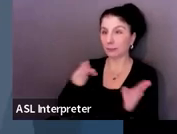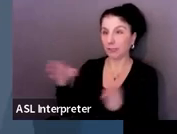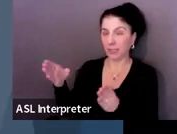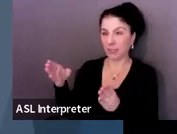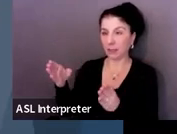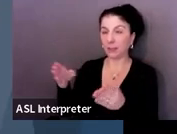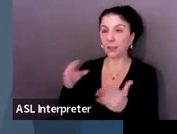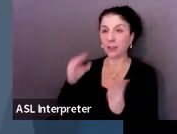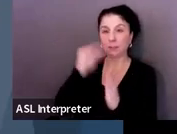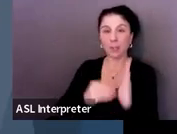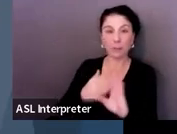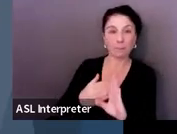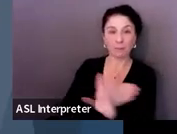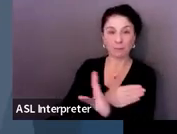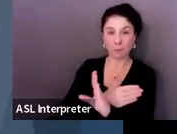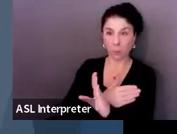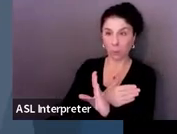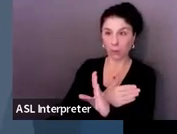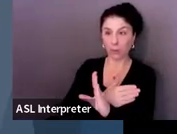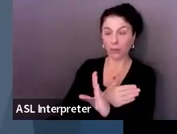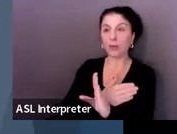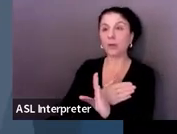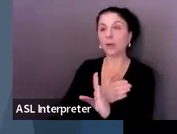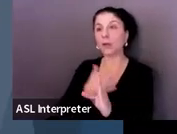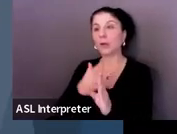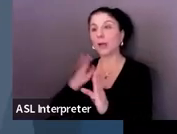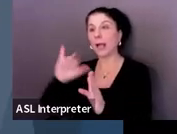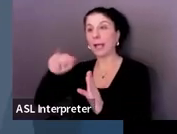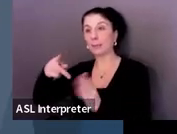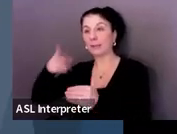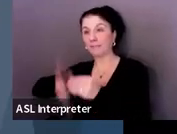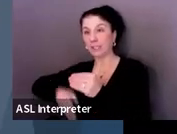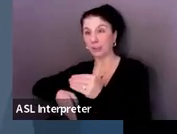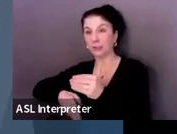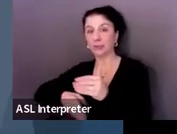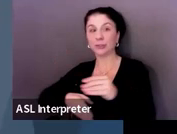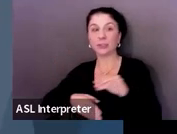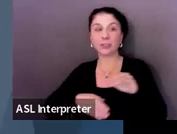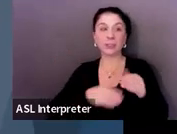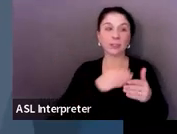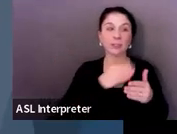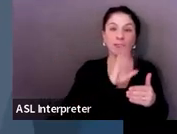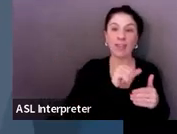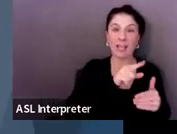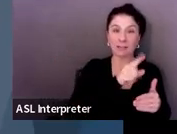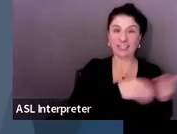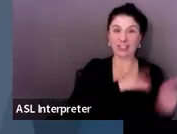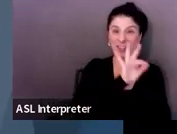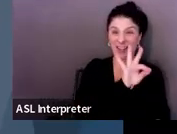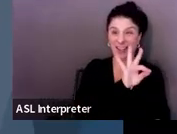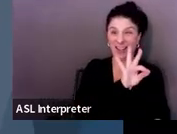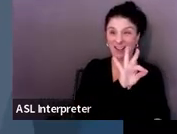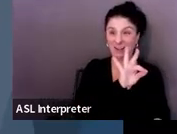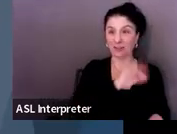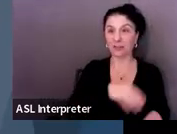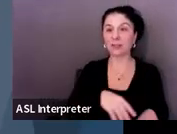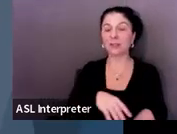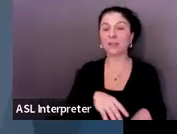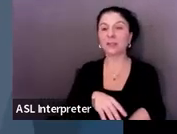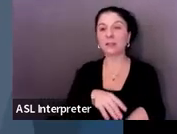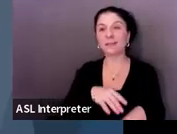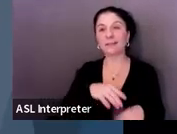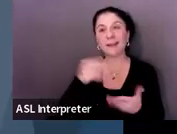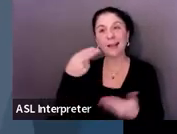before completing the remainder of the IEP. And if you think about it, really high school for all